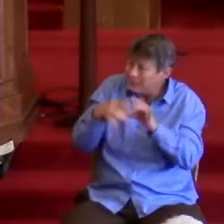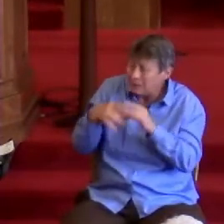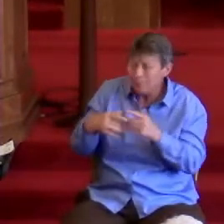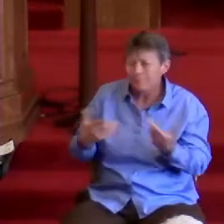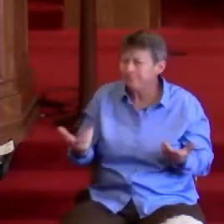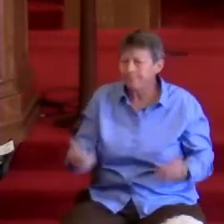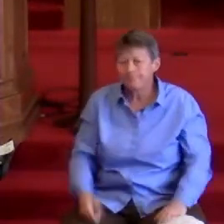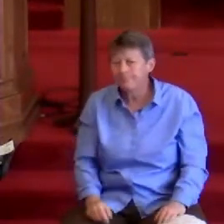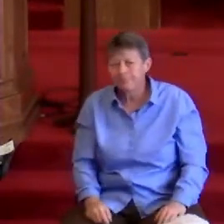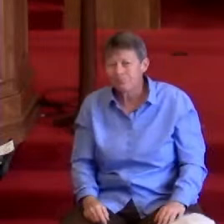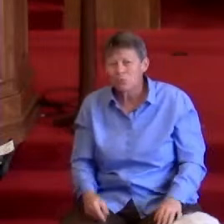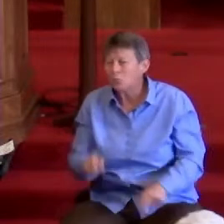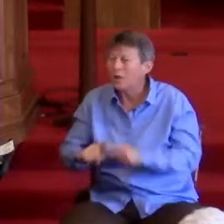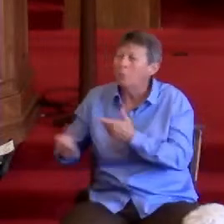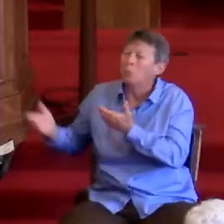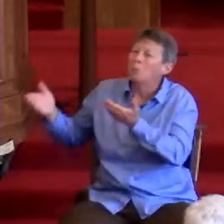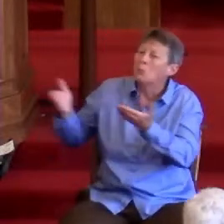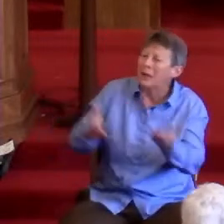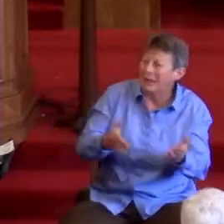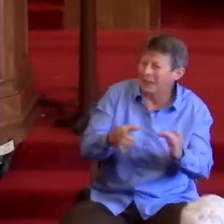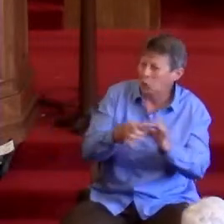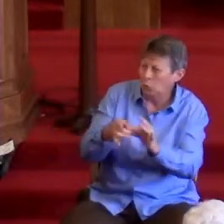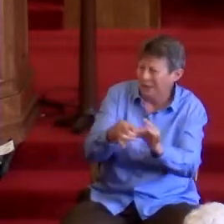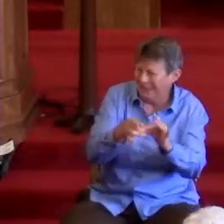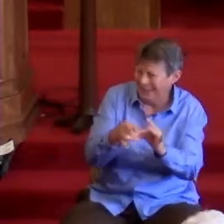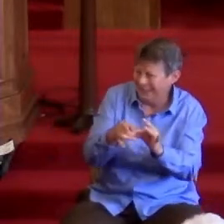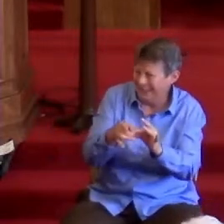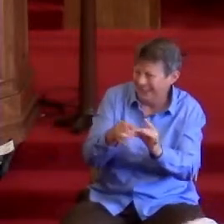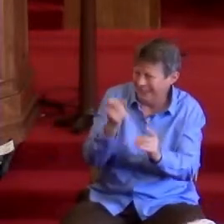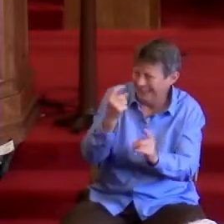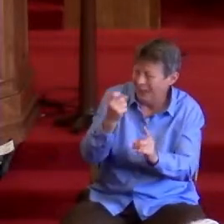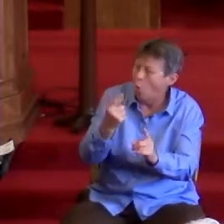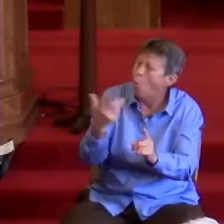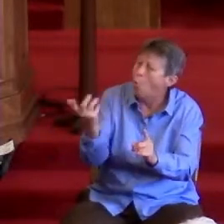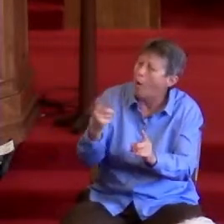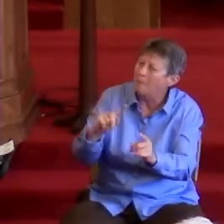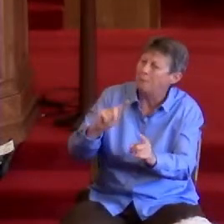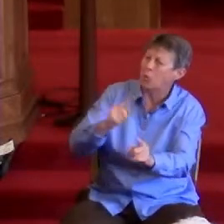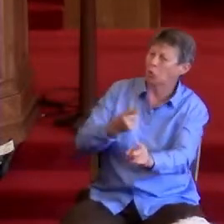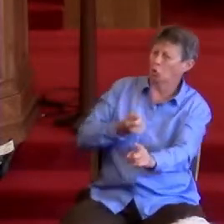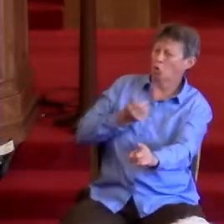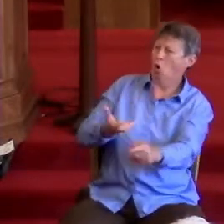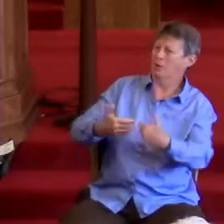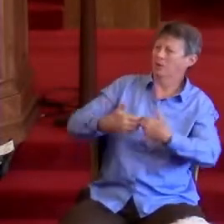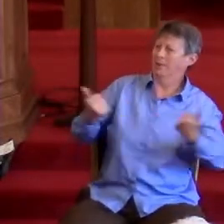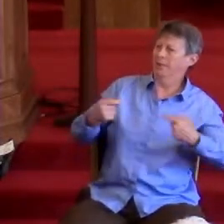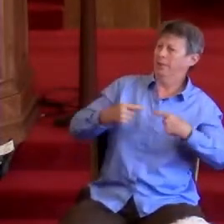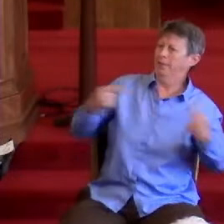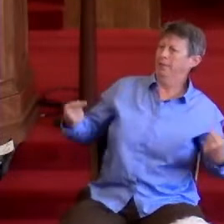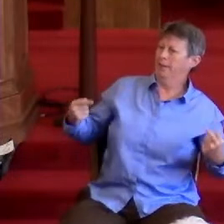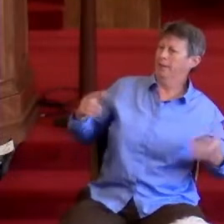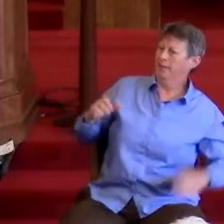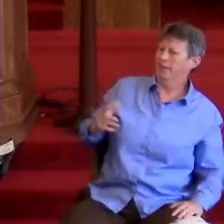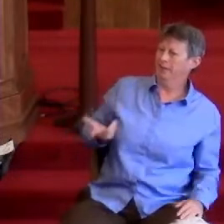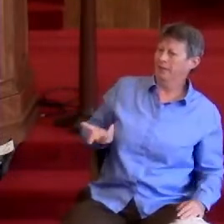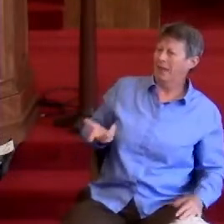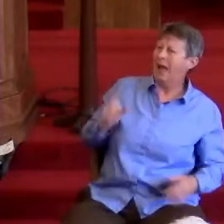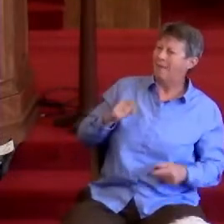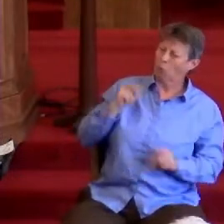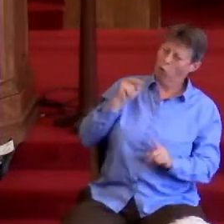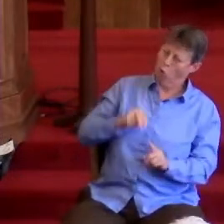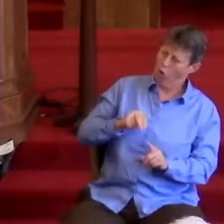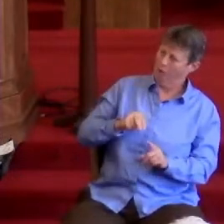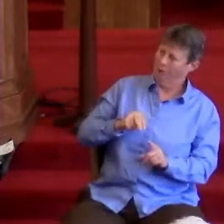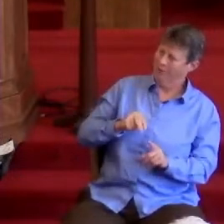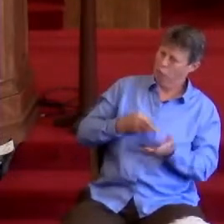can't bring unity without addressing that which divides us. No reconciliation without